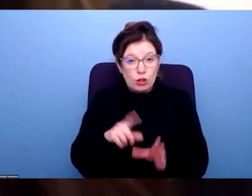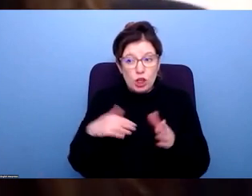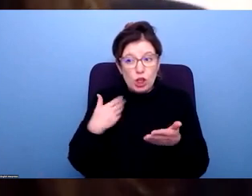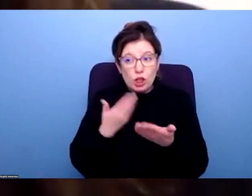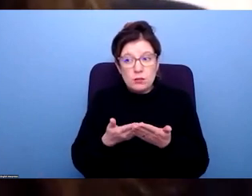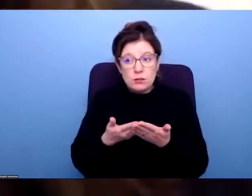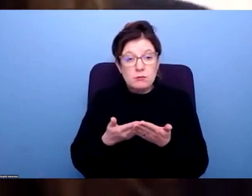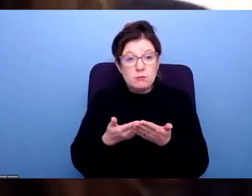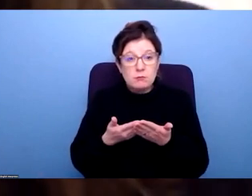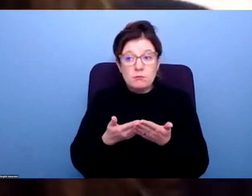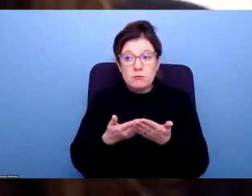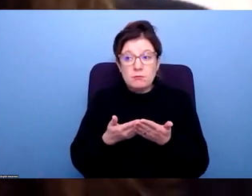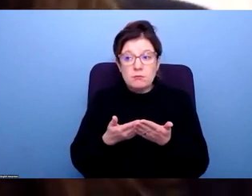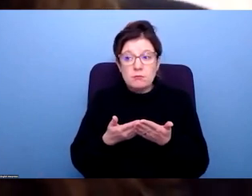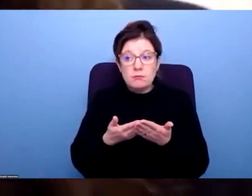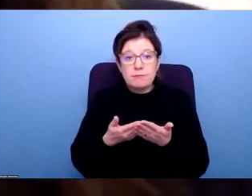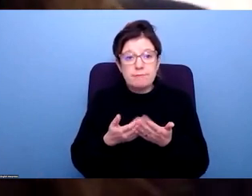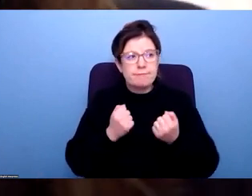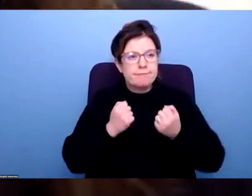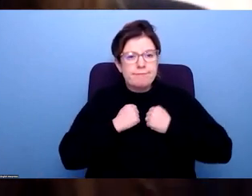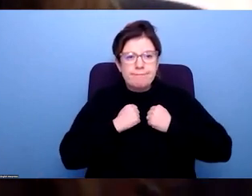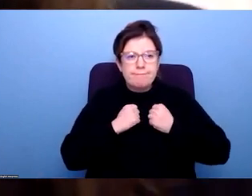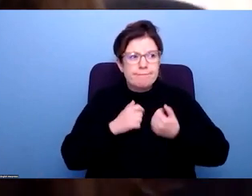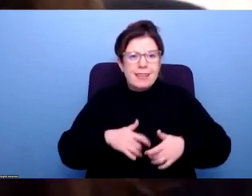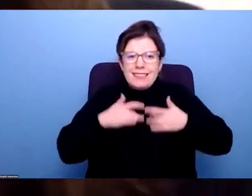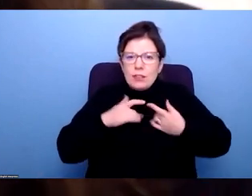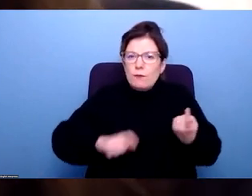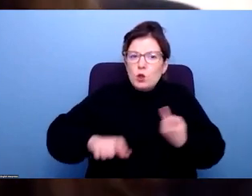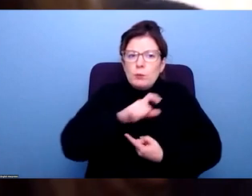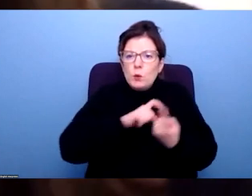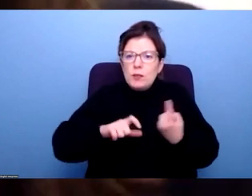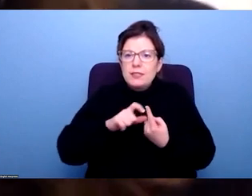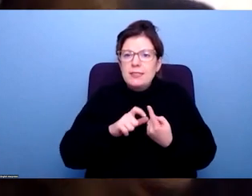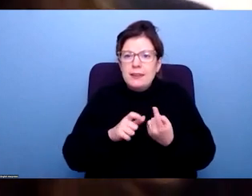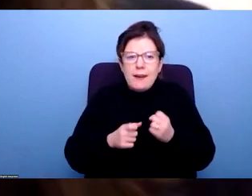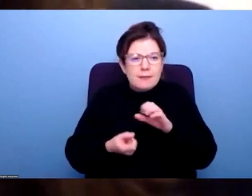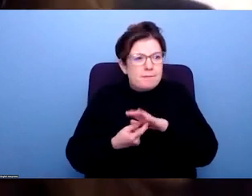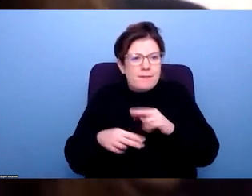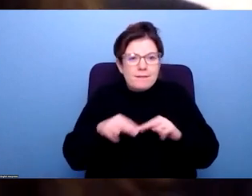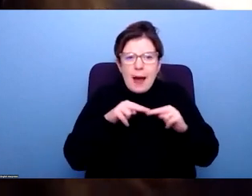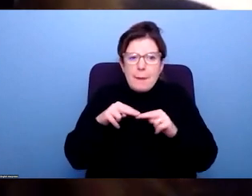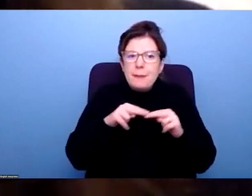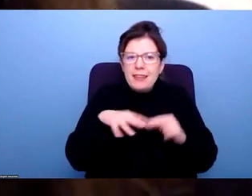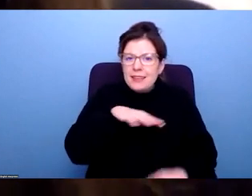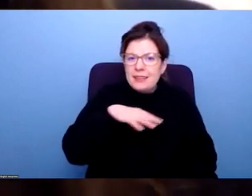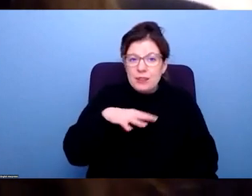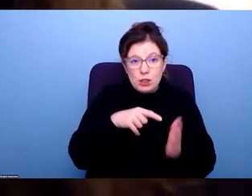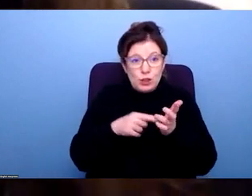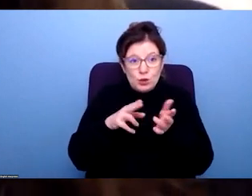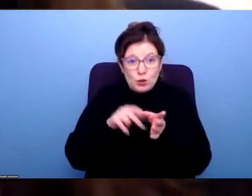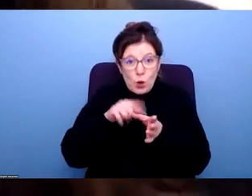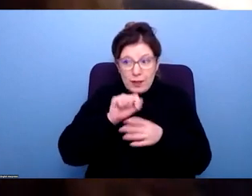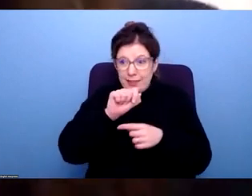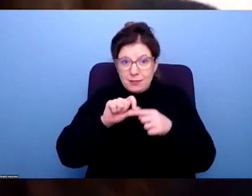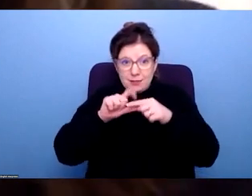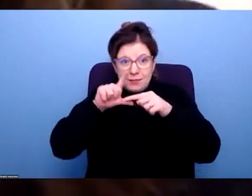what we have lost is maybe our sense of community and our sense of the importance on family. And Tony, in his graphs, there was